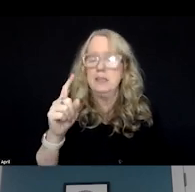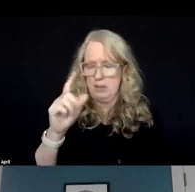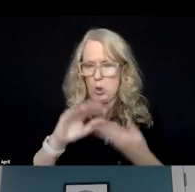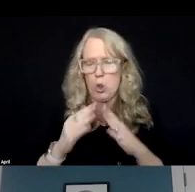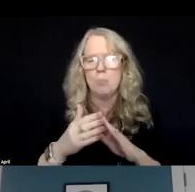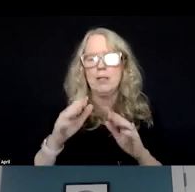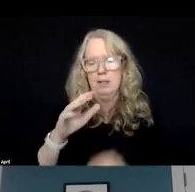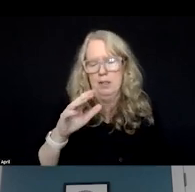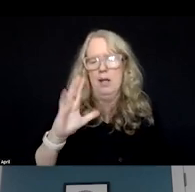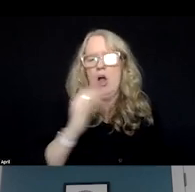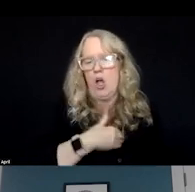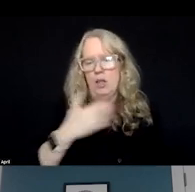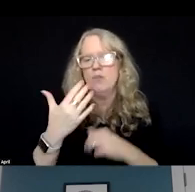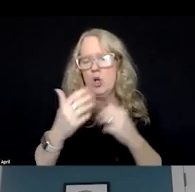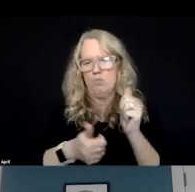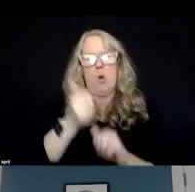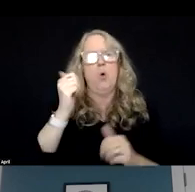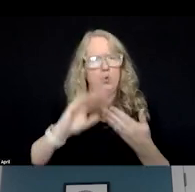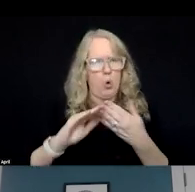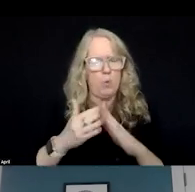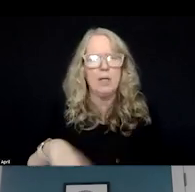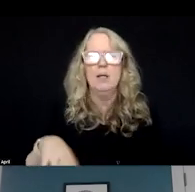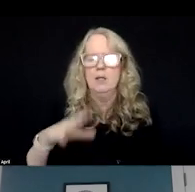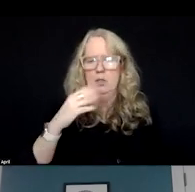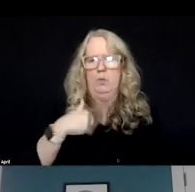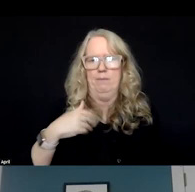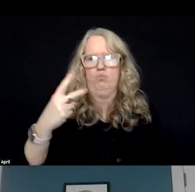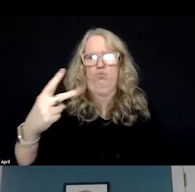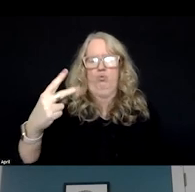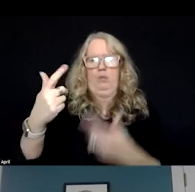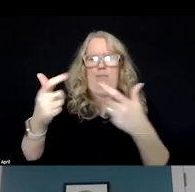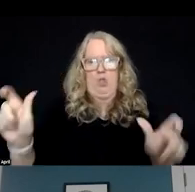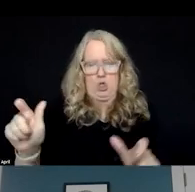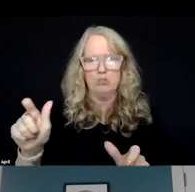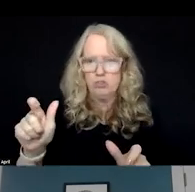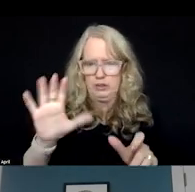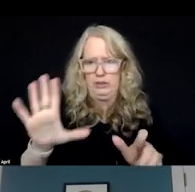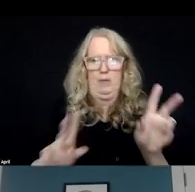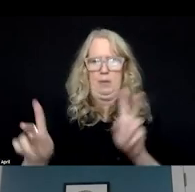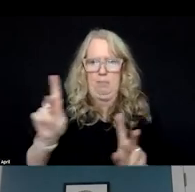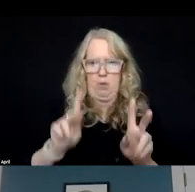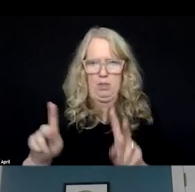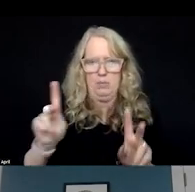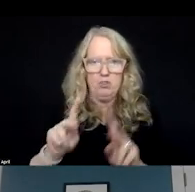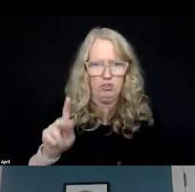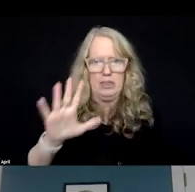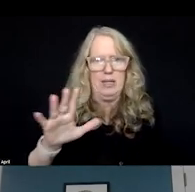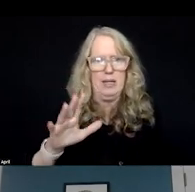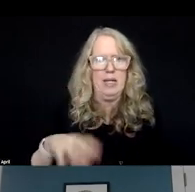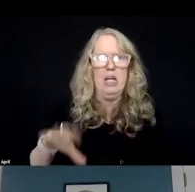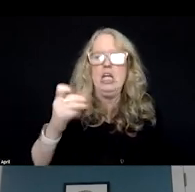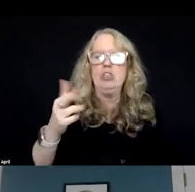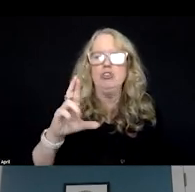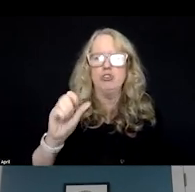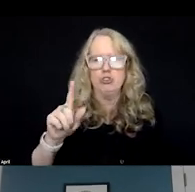so, all of our counties are pretty urban in nature. And we cover two of the largest in population, Mecklenburg and Wake County, where Charlotte, North